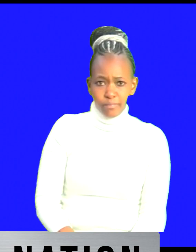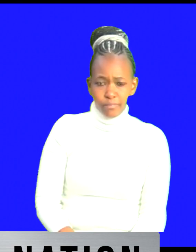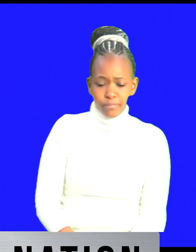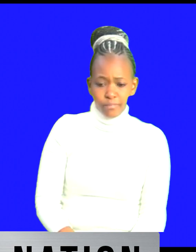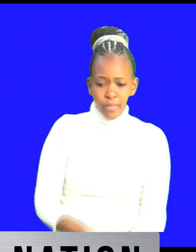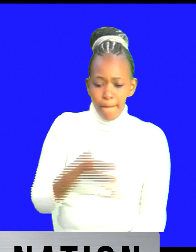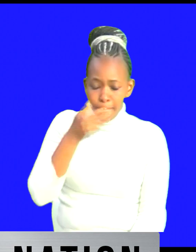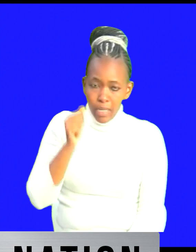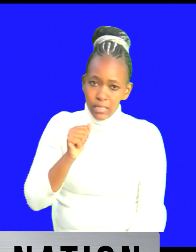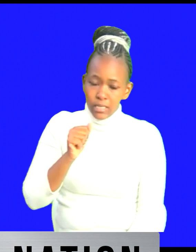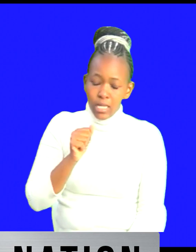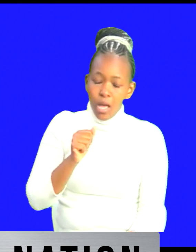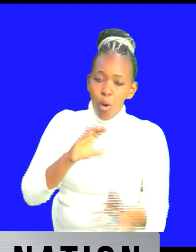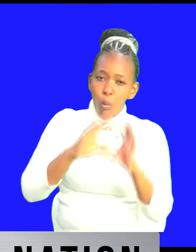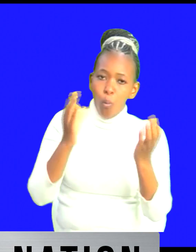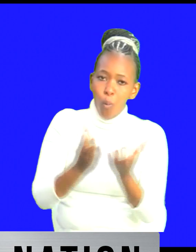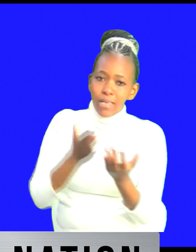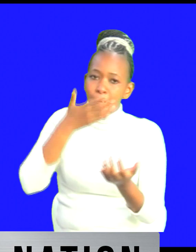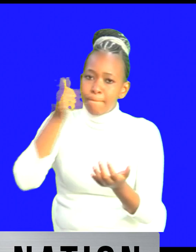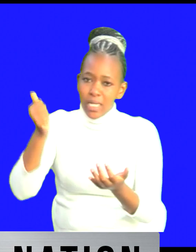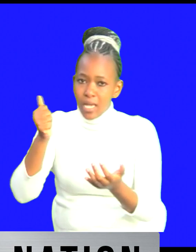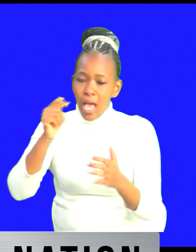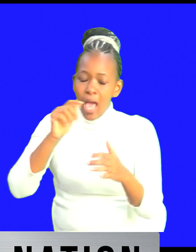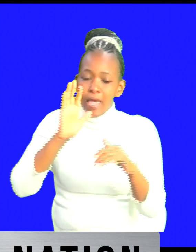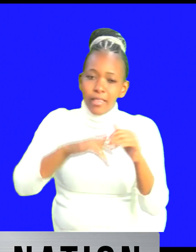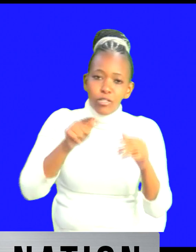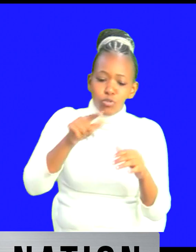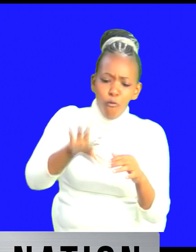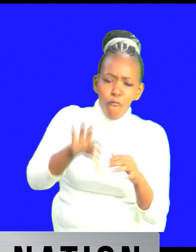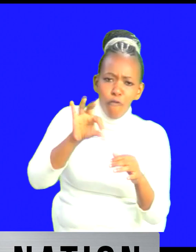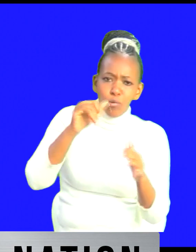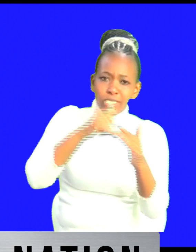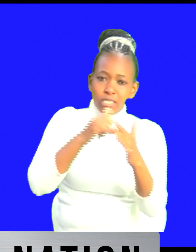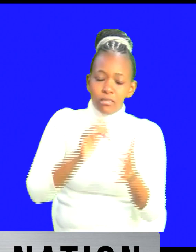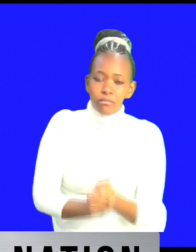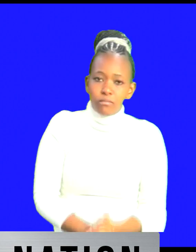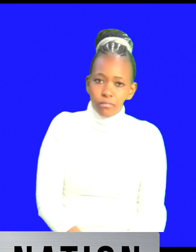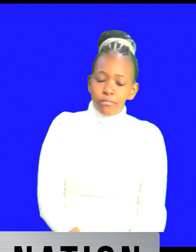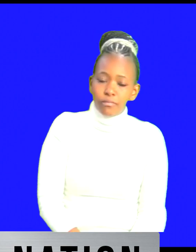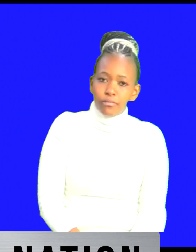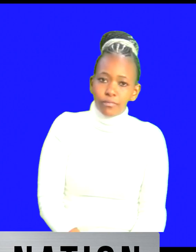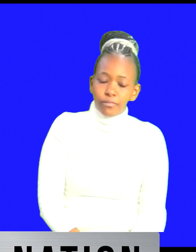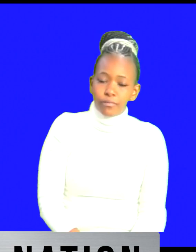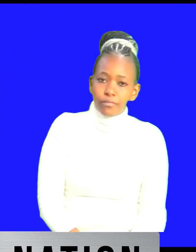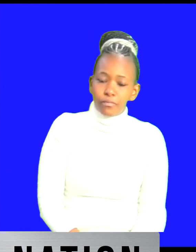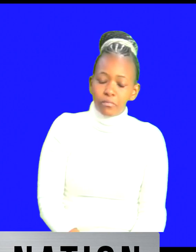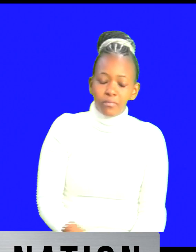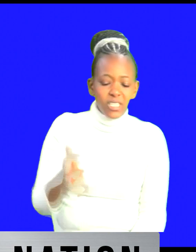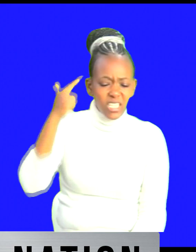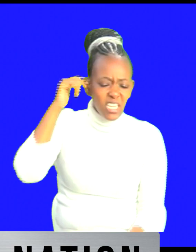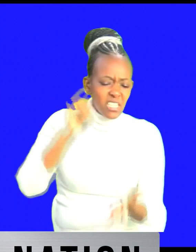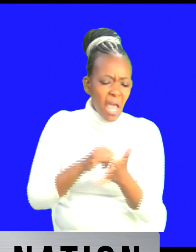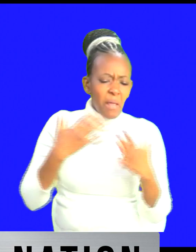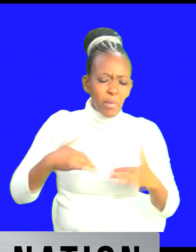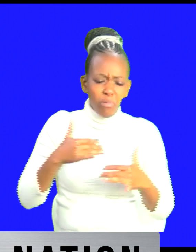saying this is because they you know the corruption in kenya and they want now to come in as cartel to get the tenders maybe to